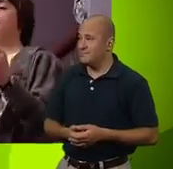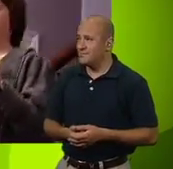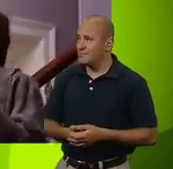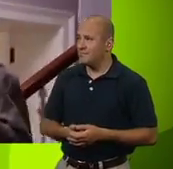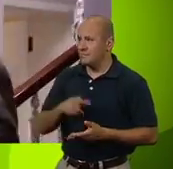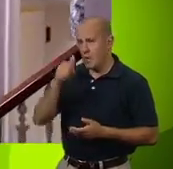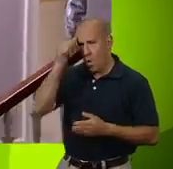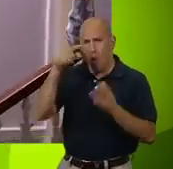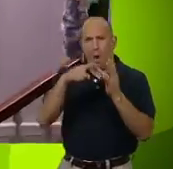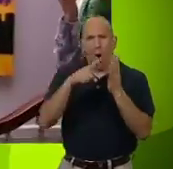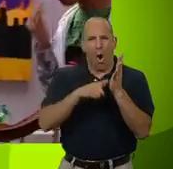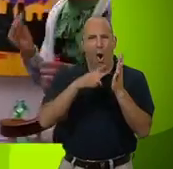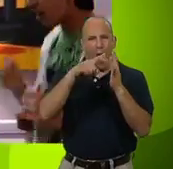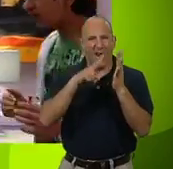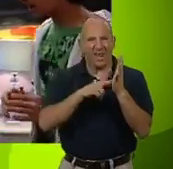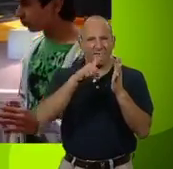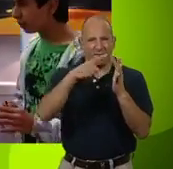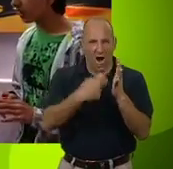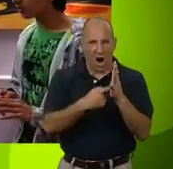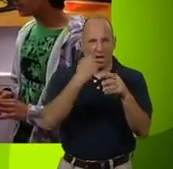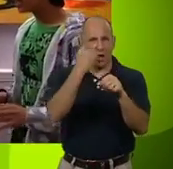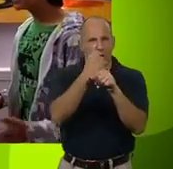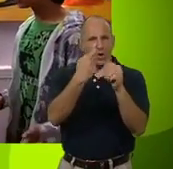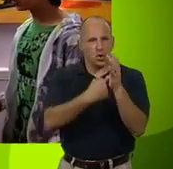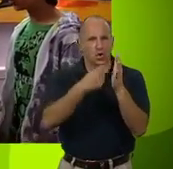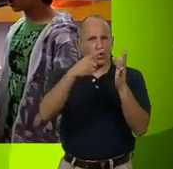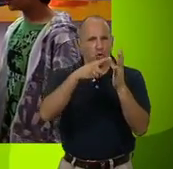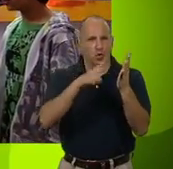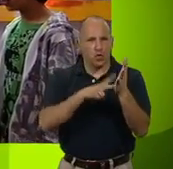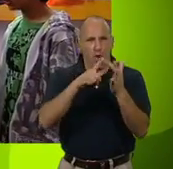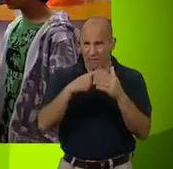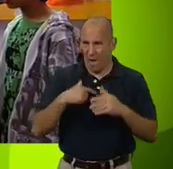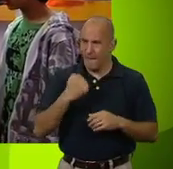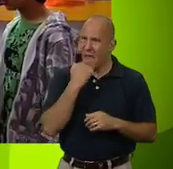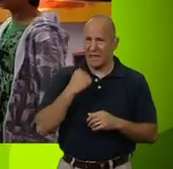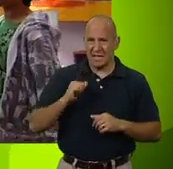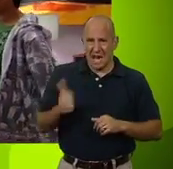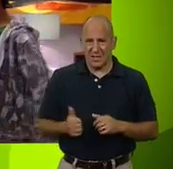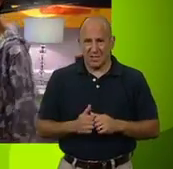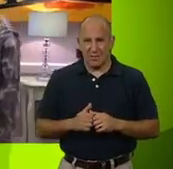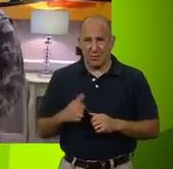Do you know Oliver Grove? I sit next to him in mass. He gets annoyed when I have TV theme tunes.